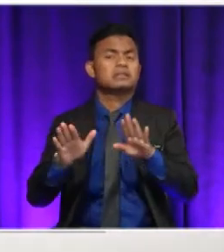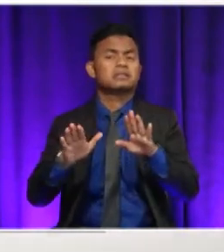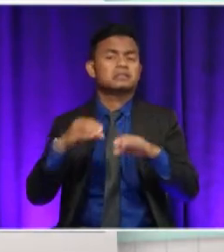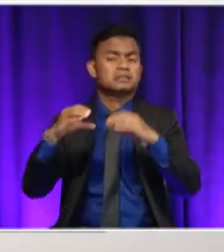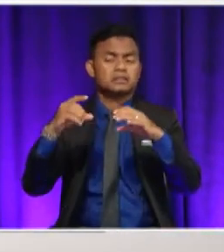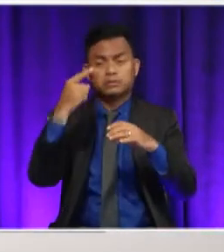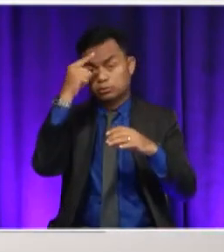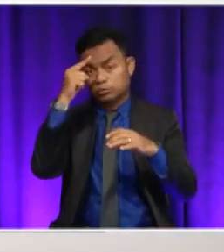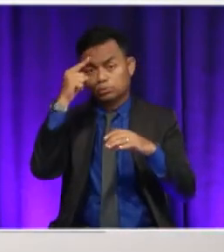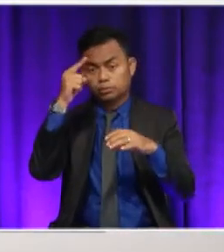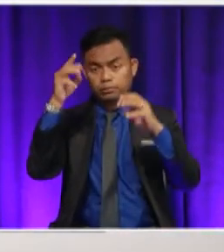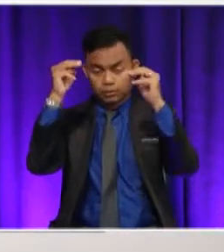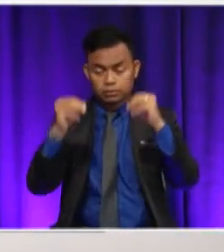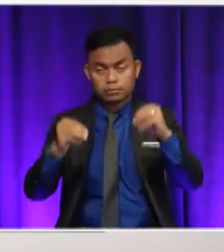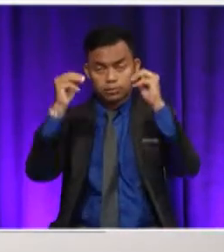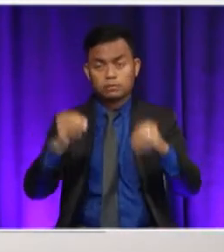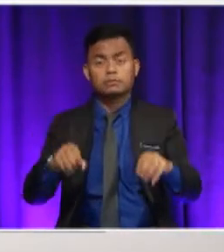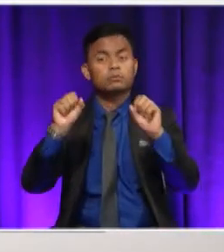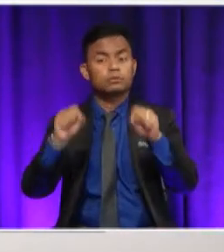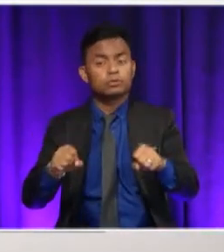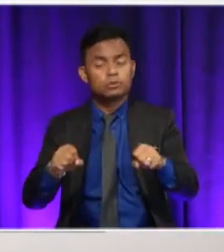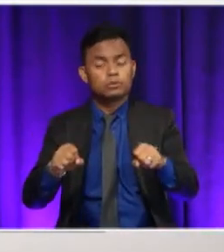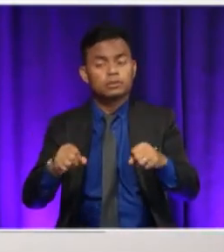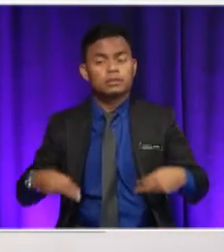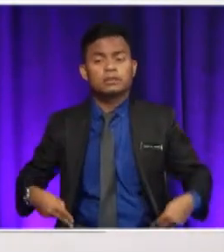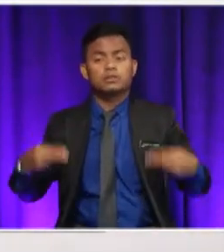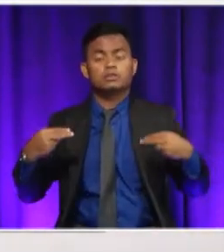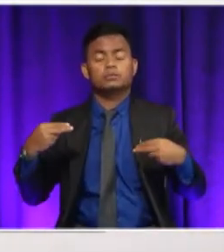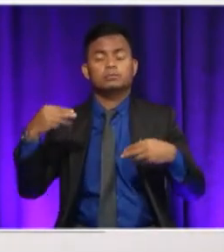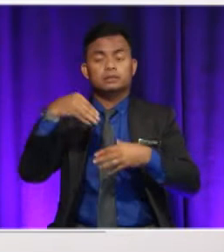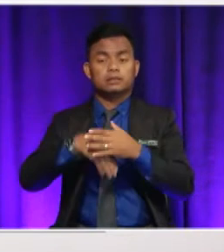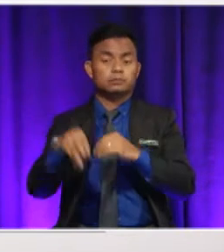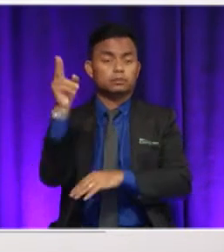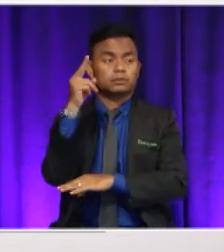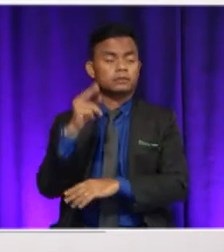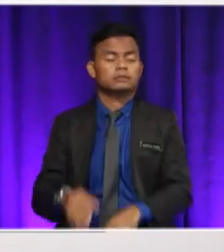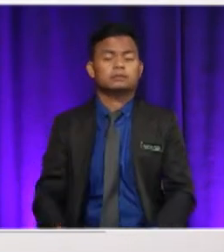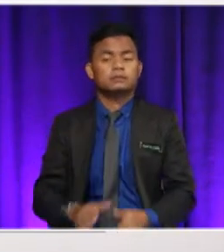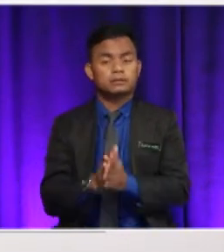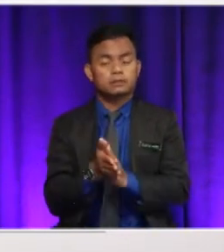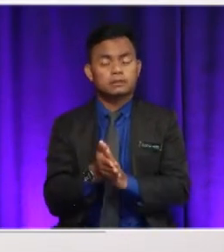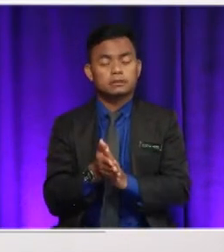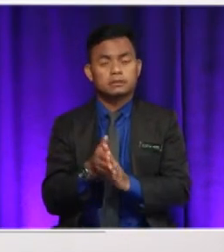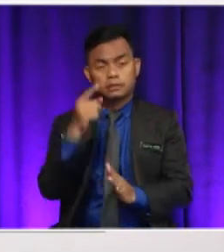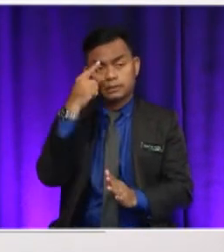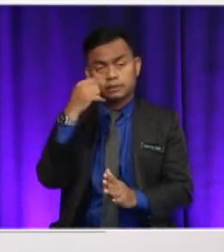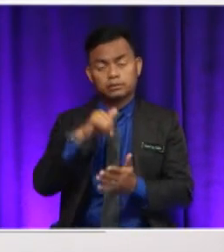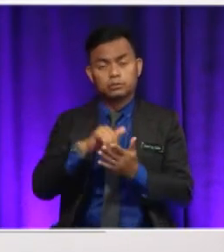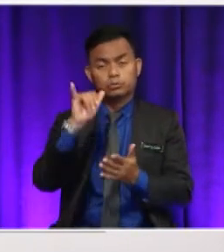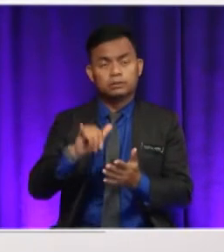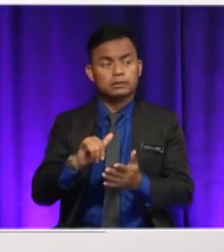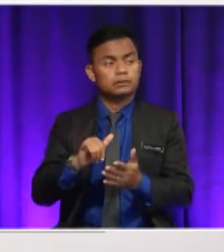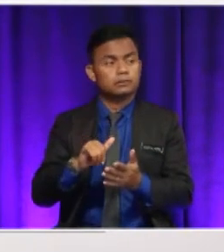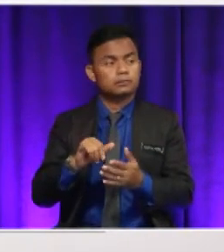berbahaya. Ini menyebabkan Staford lebih terutamanya untuk menjelaskan mereka salah. Okey, terima kasih, Adriana. Yang seterusnya?